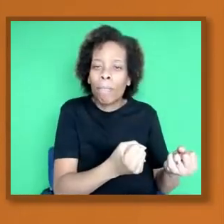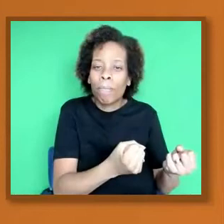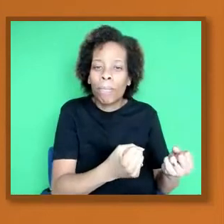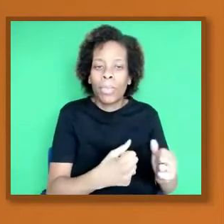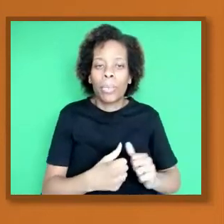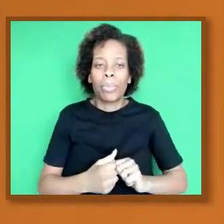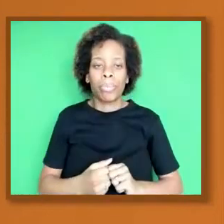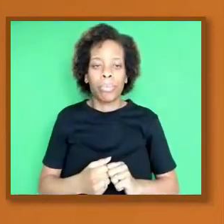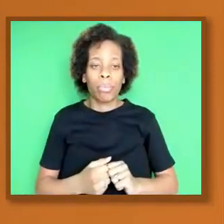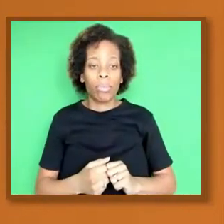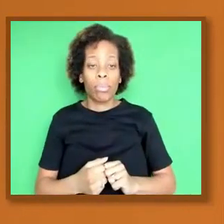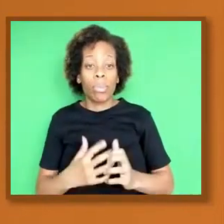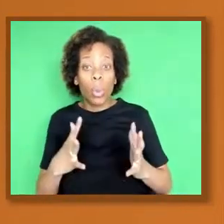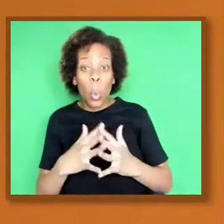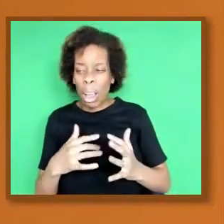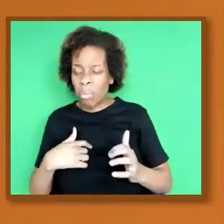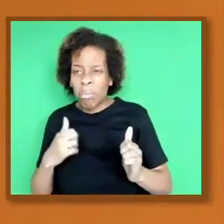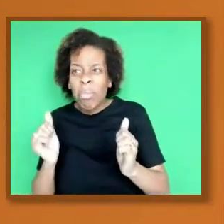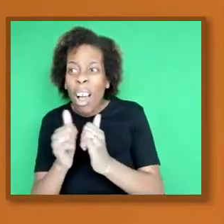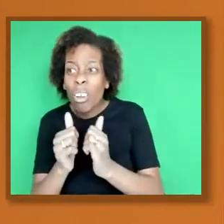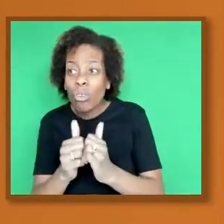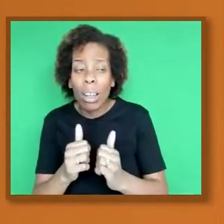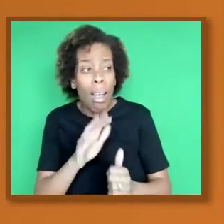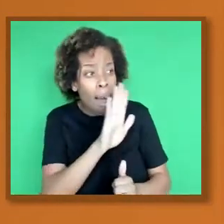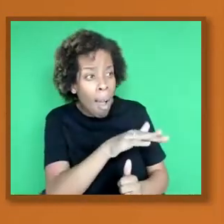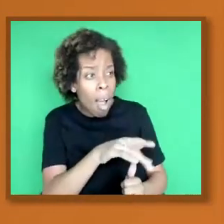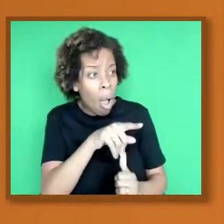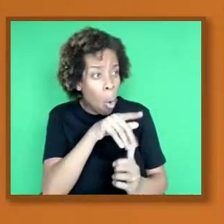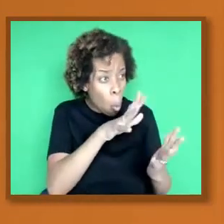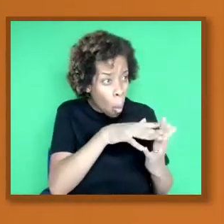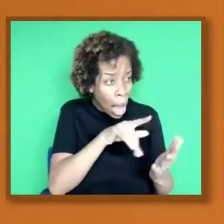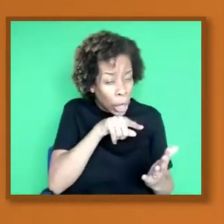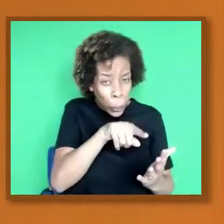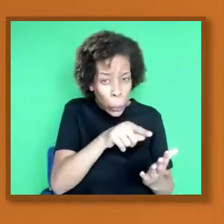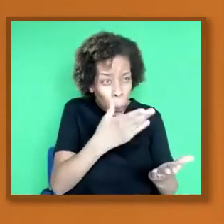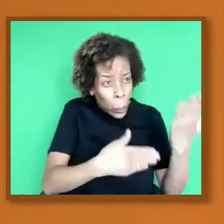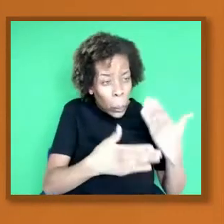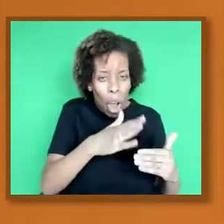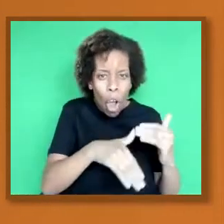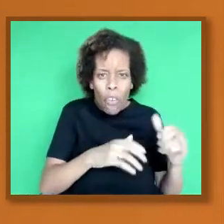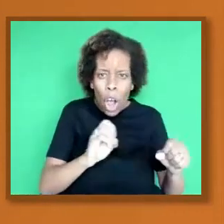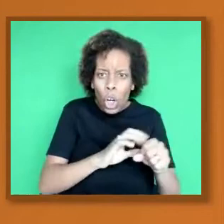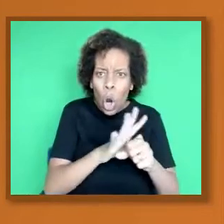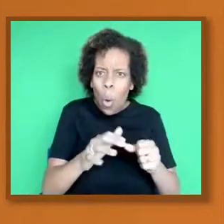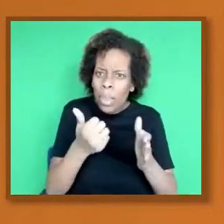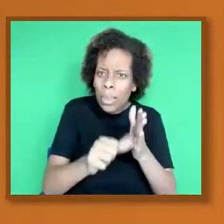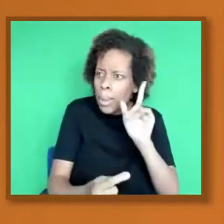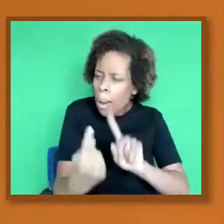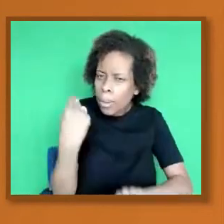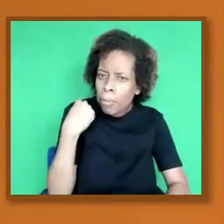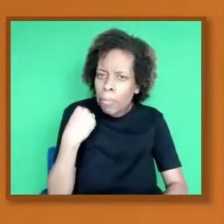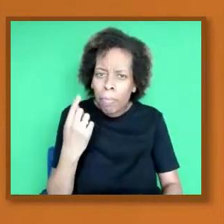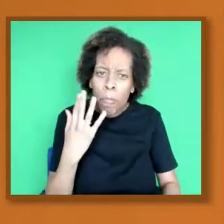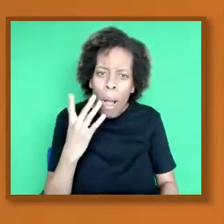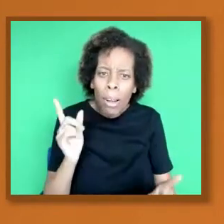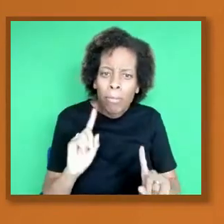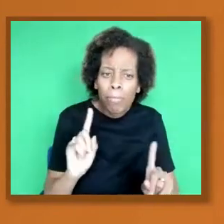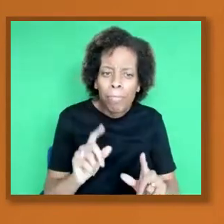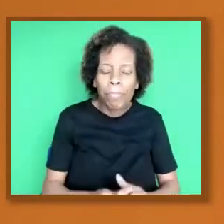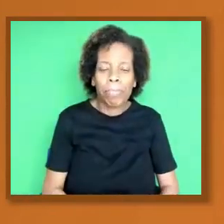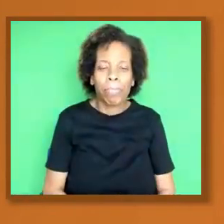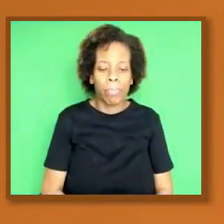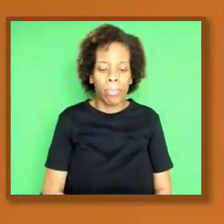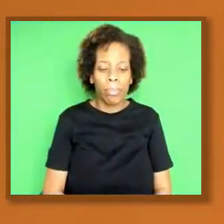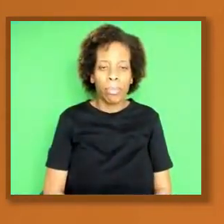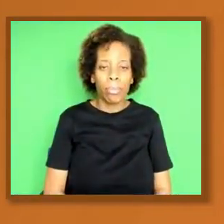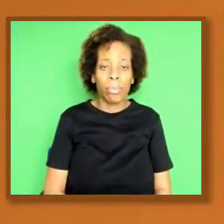Wayne, you may want to pick up about the question about COVID. Yeah, I'll pick up that question of, there was two questions I'll pick up on. There